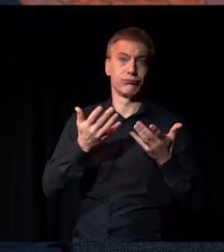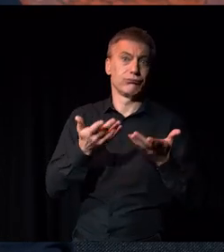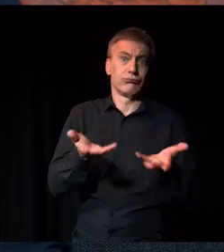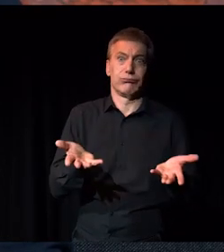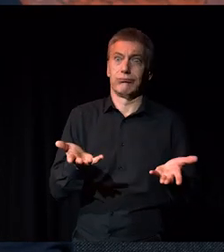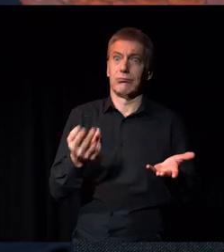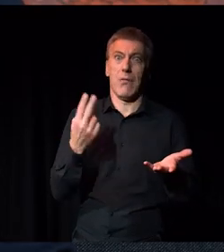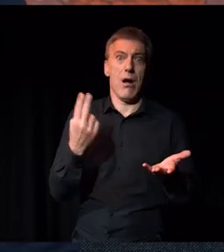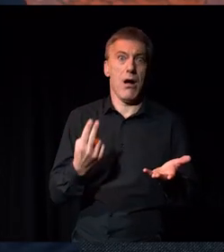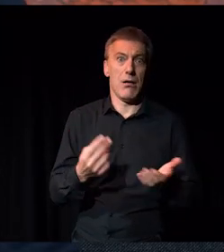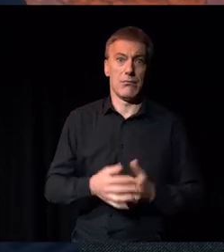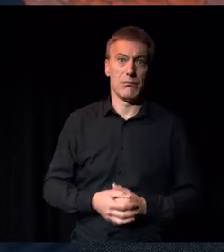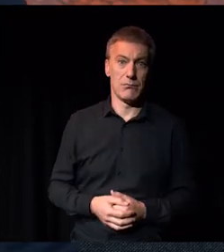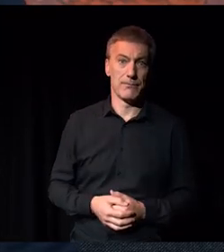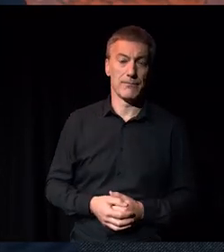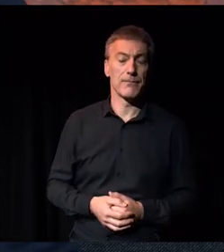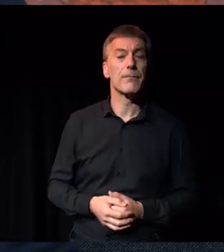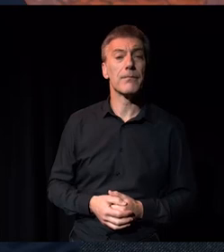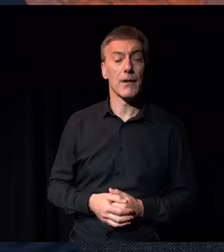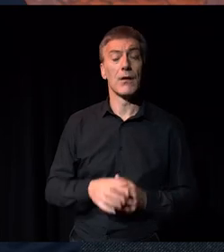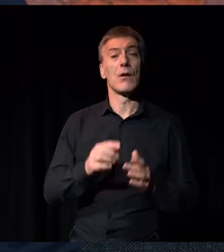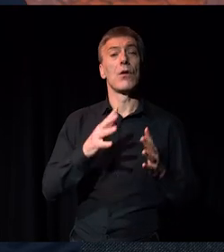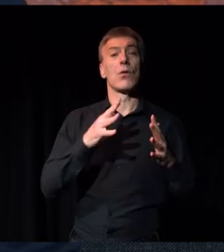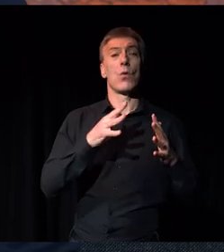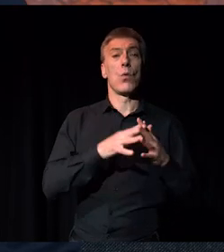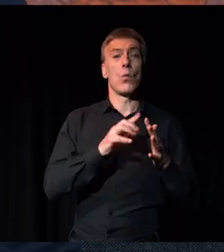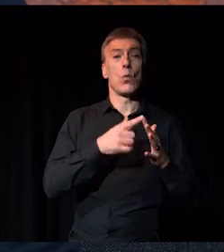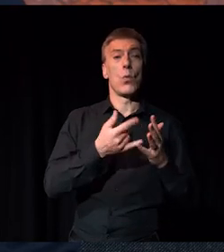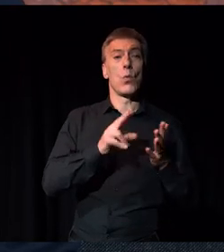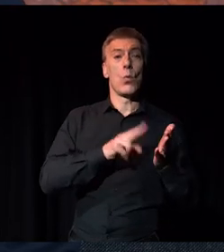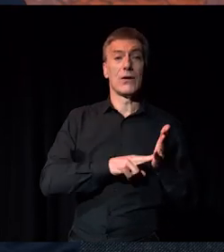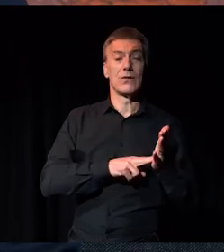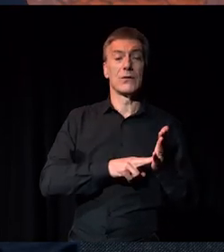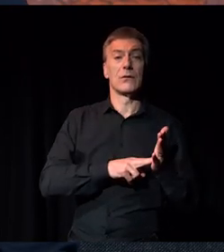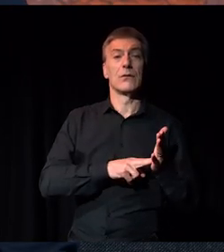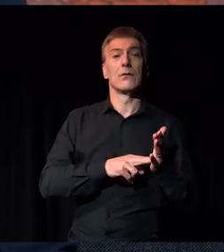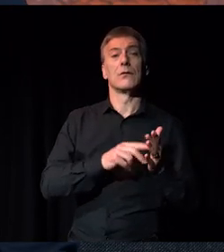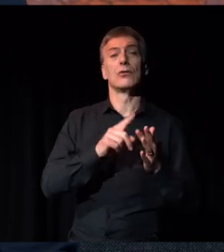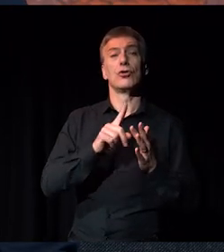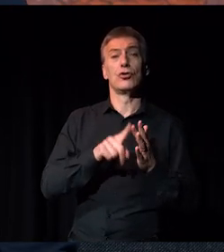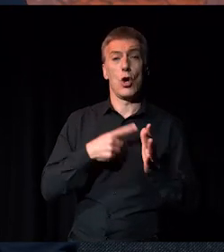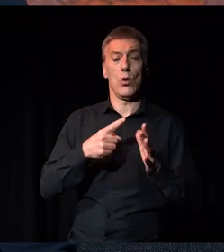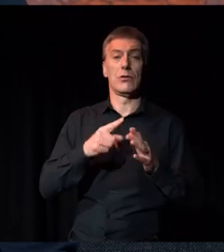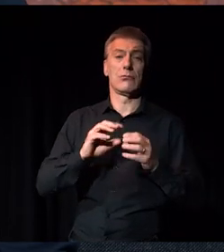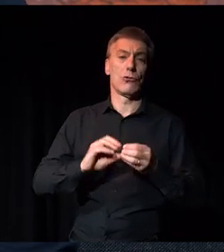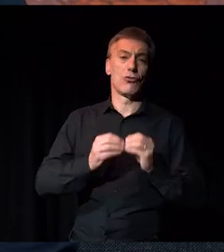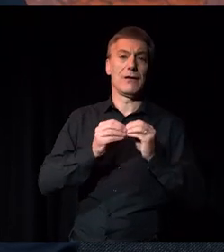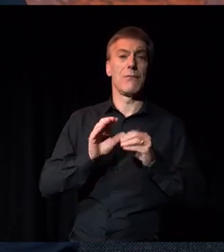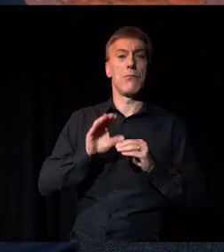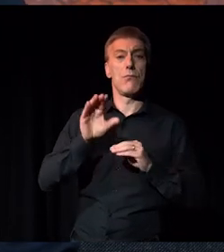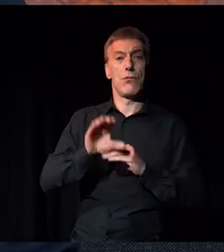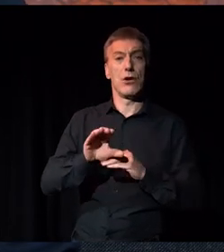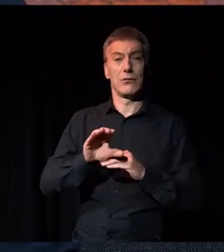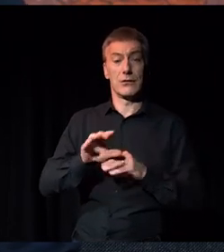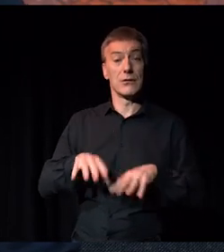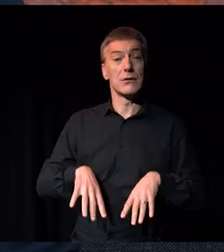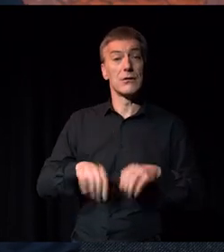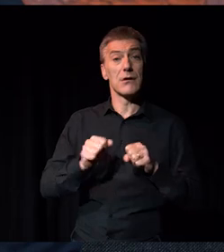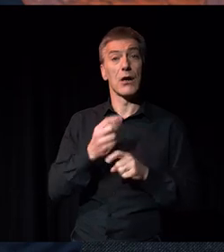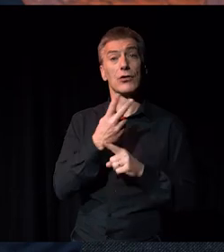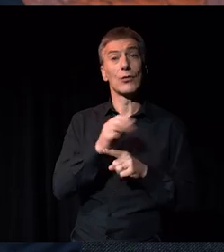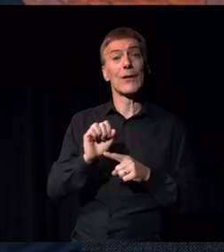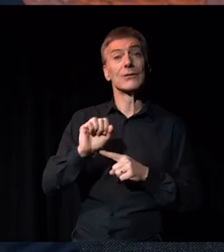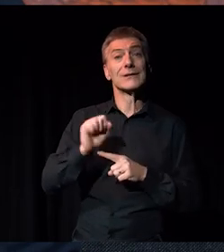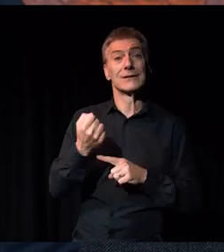And we set up the Western Jerwood Creative Bursaries in 2010 to look at the barriers faced